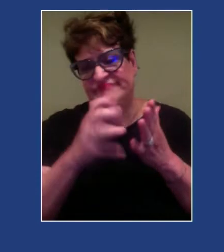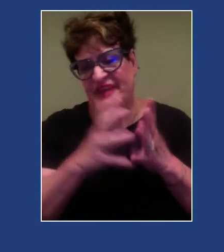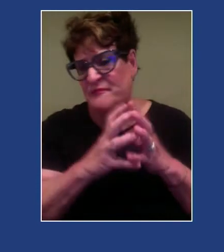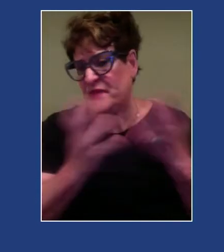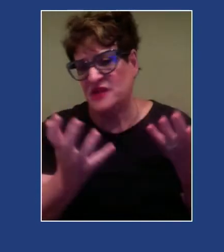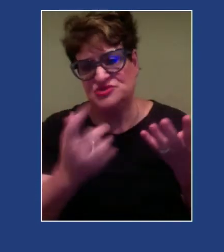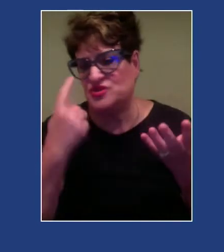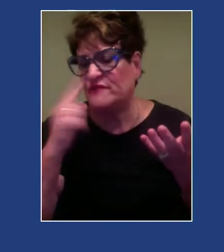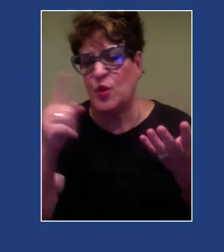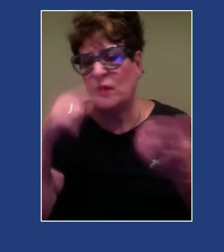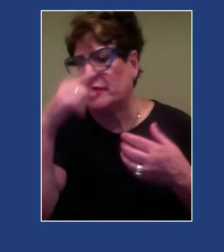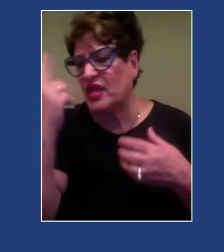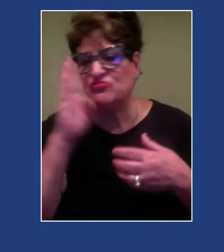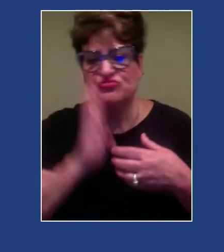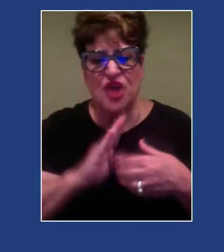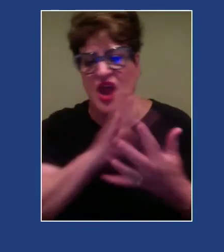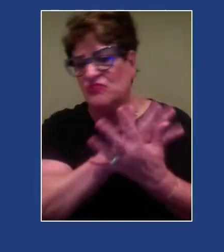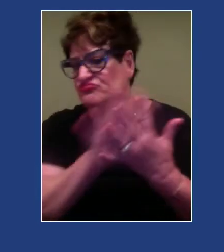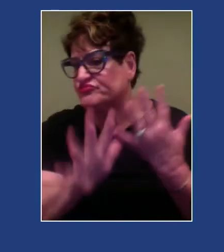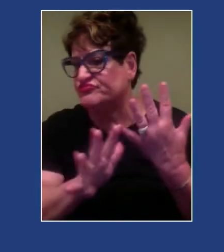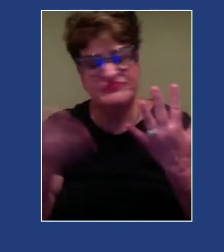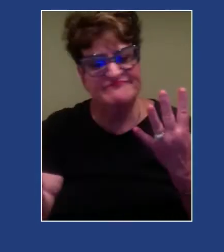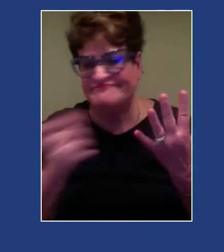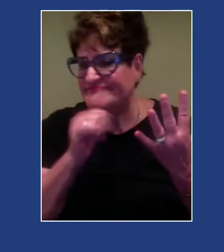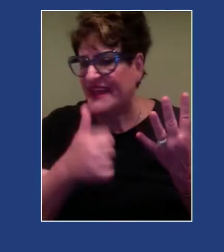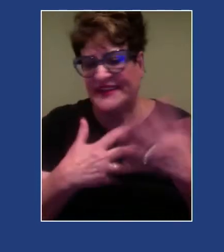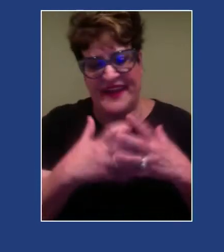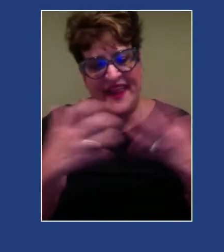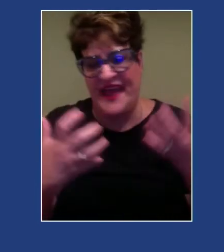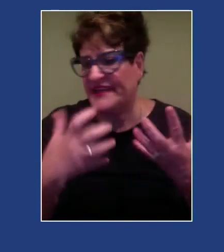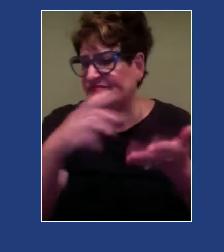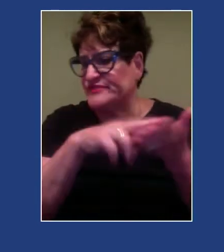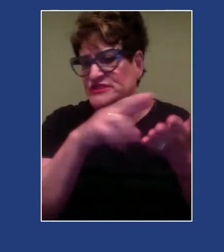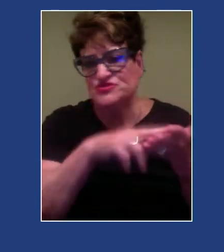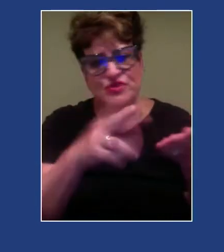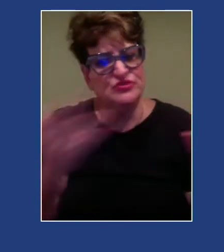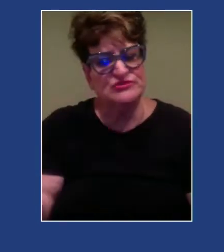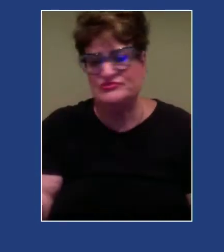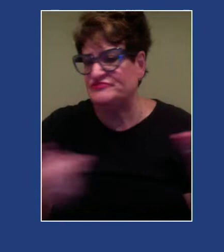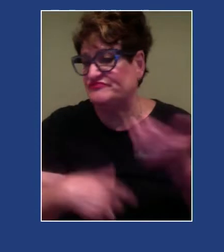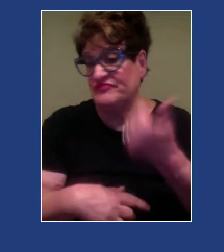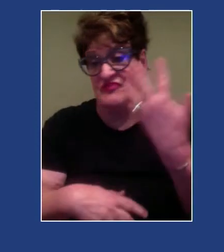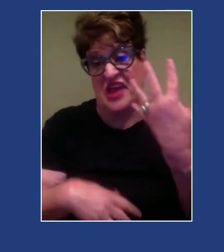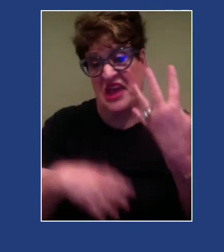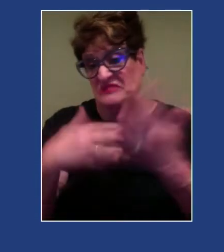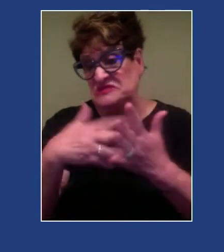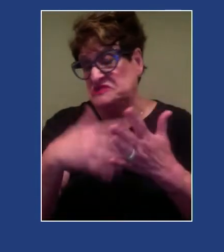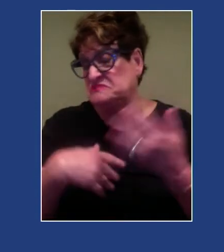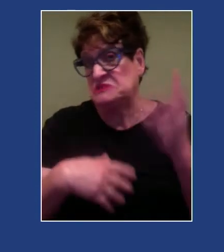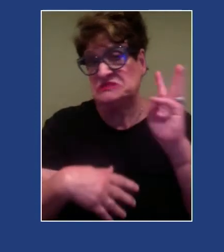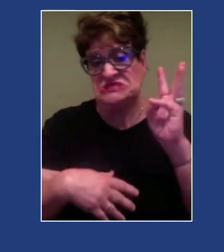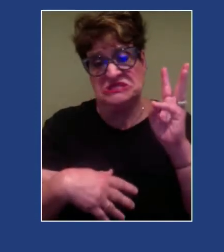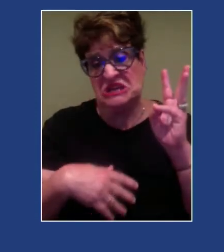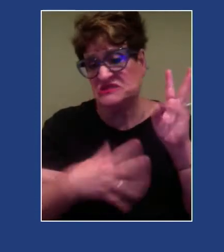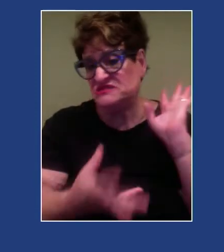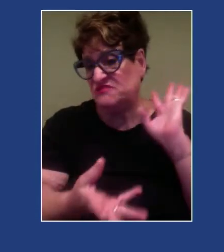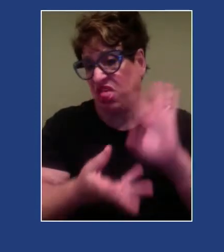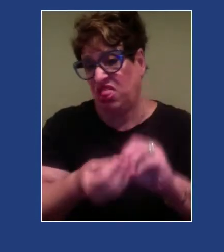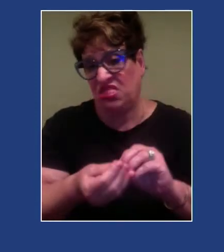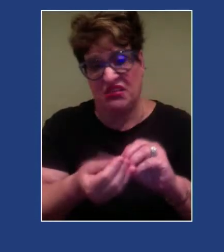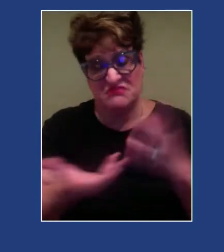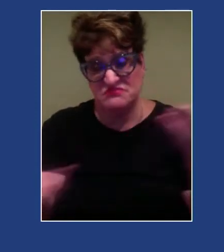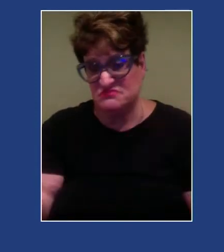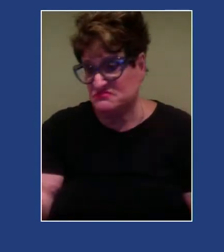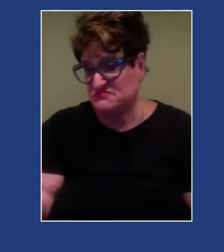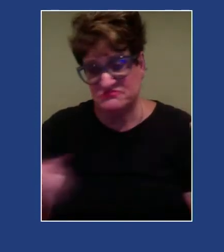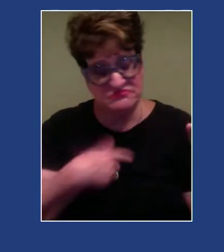color. It's just not a lot. doesn't exist. Okay. There are five studies, six studies, maybe, right? As an